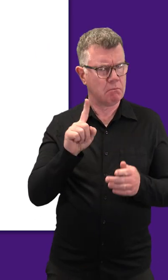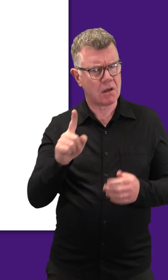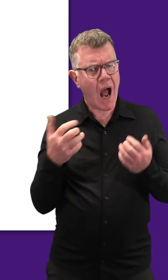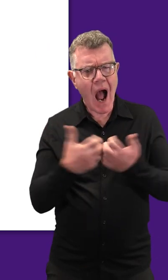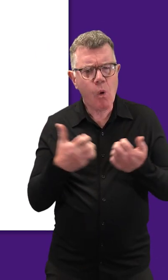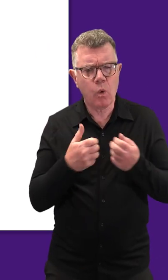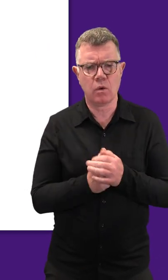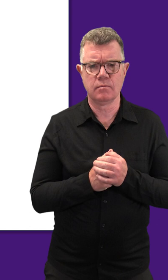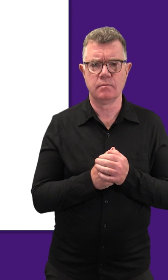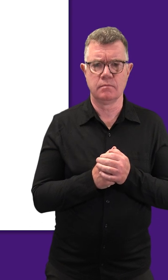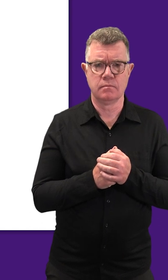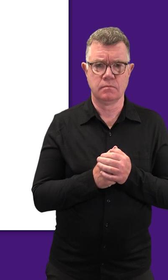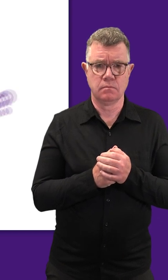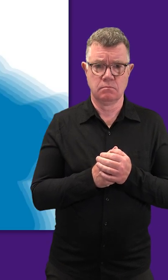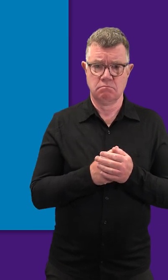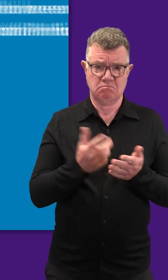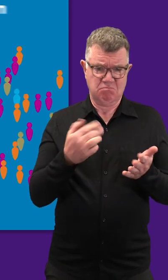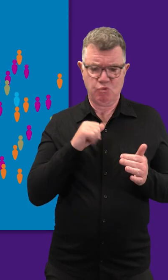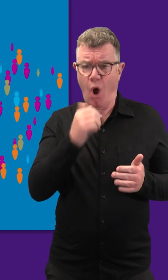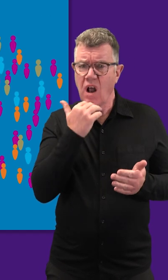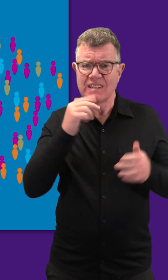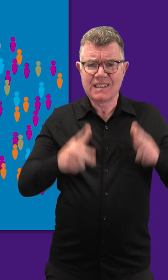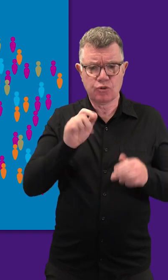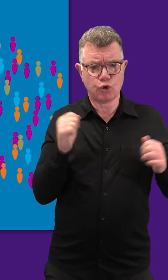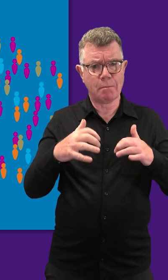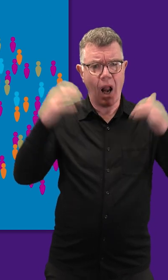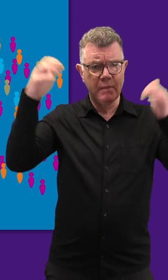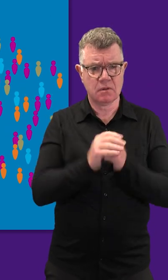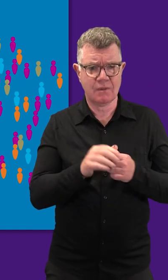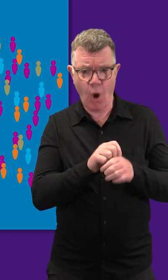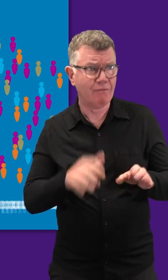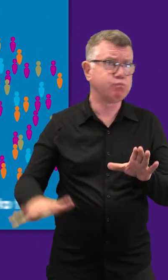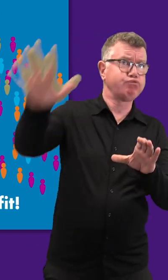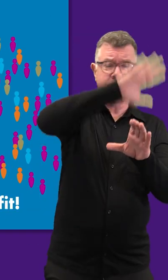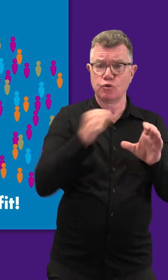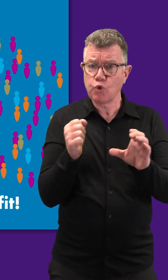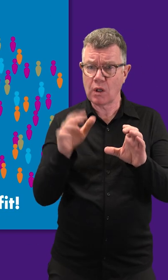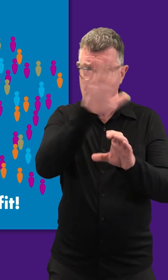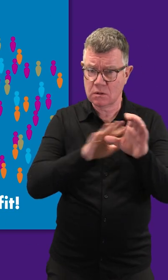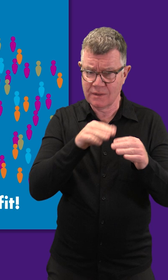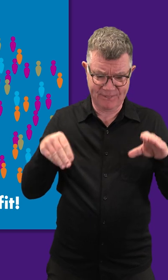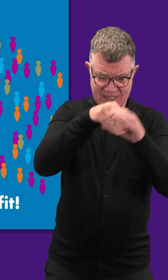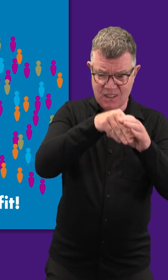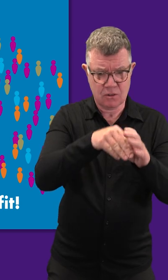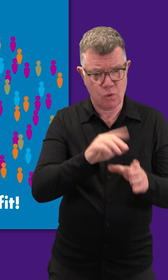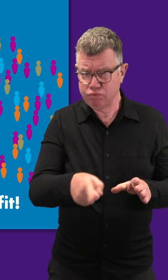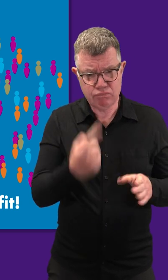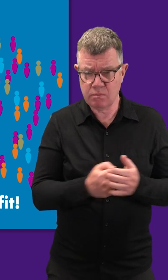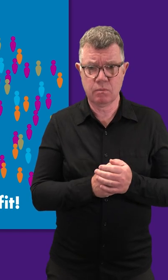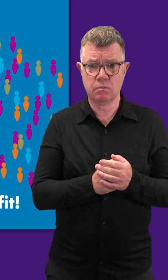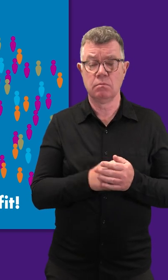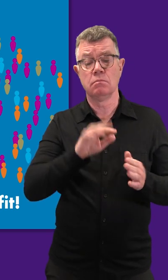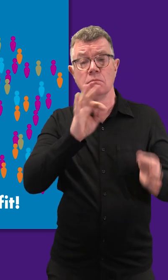OK, but how? We don't have quite enough seats in the Scottish Parliament for the entire population of Scotland